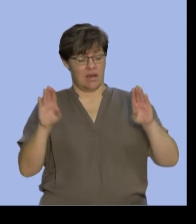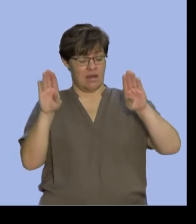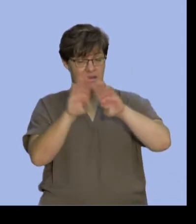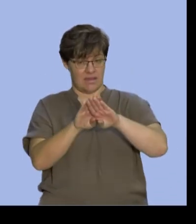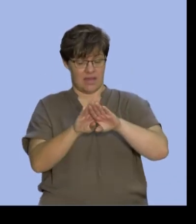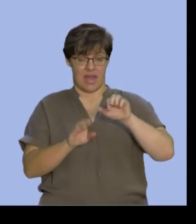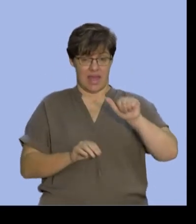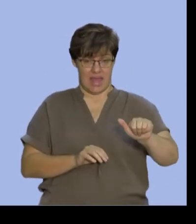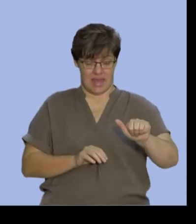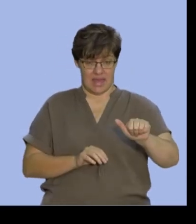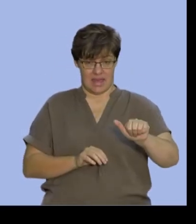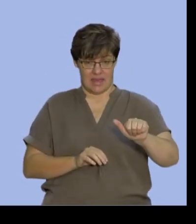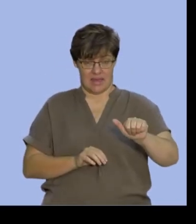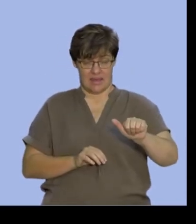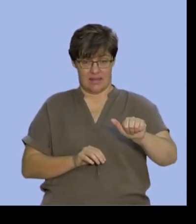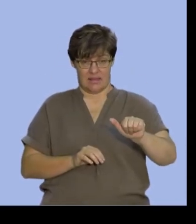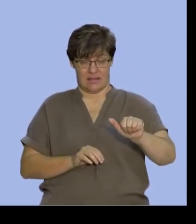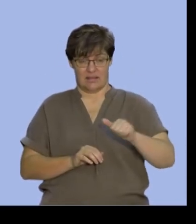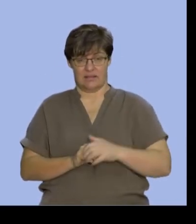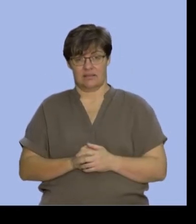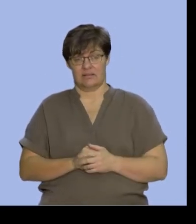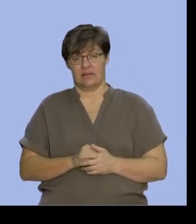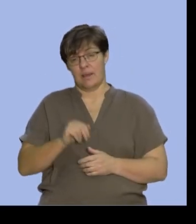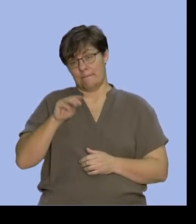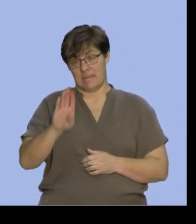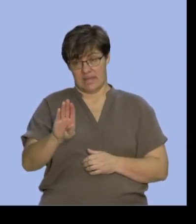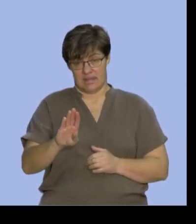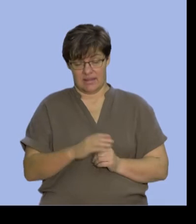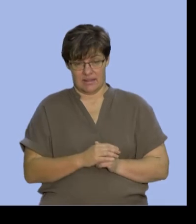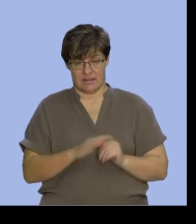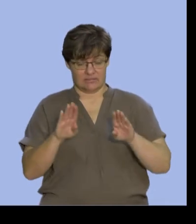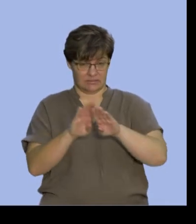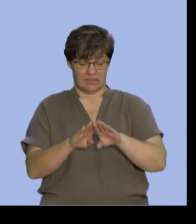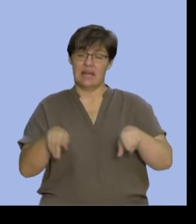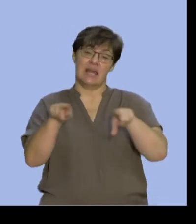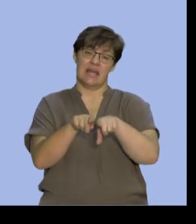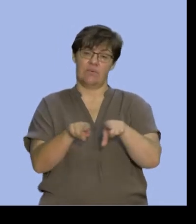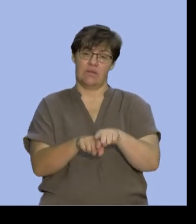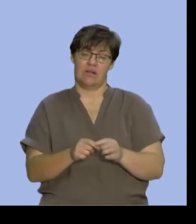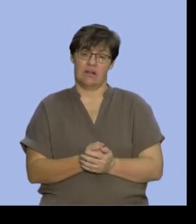and B is equal to the probability of A